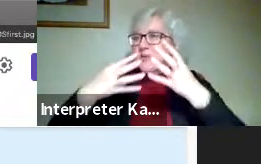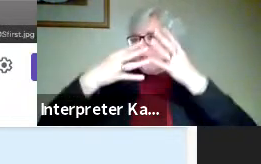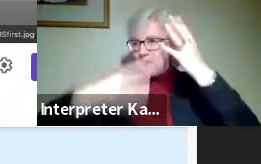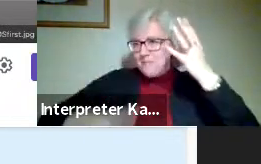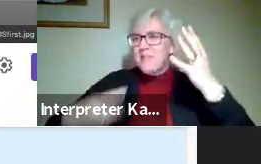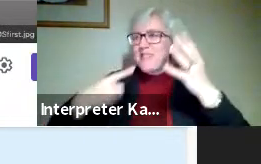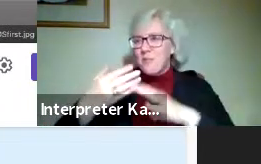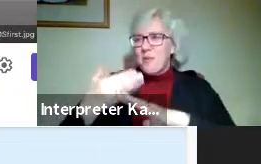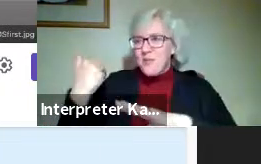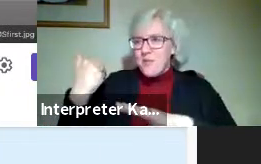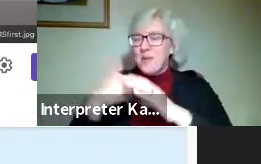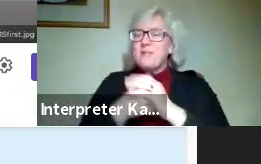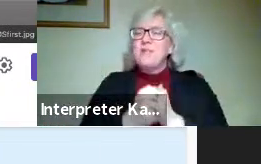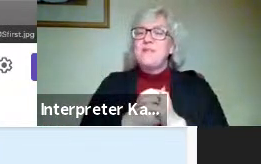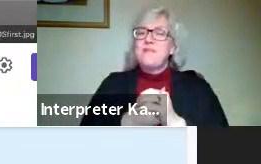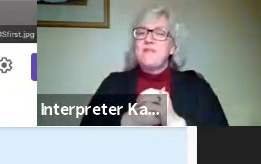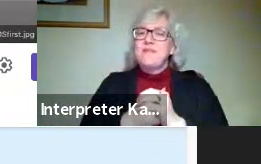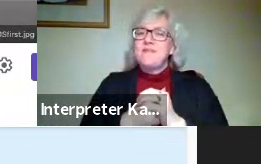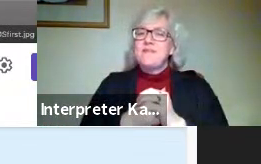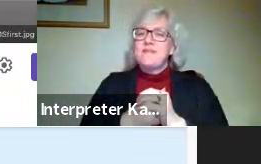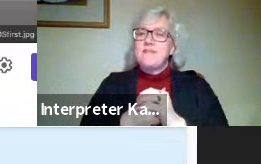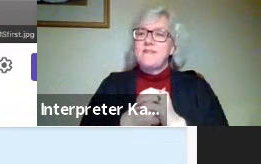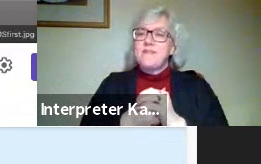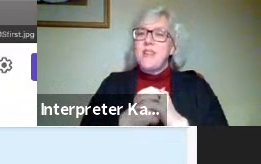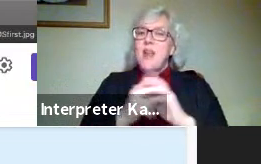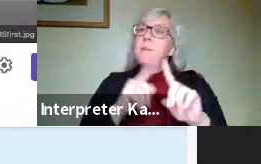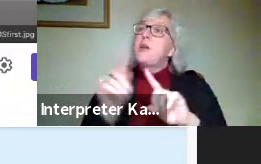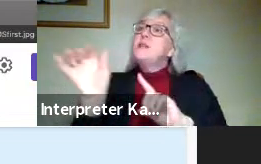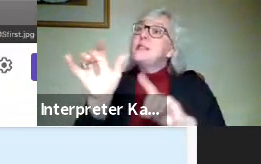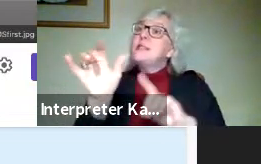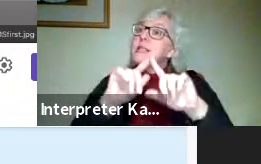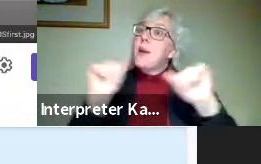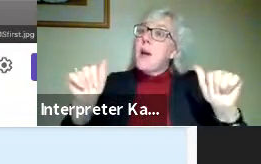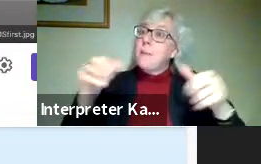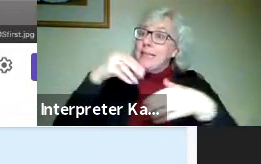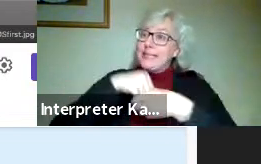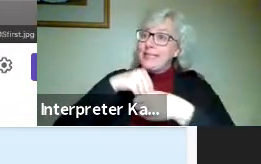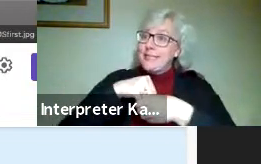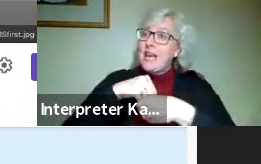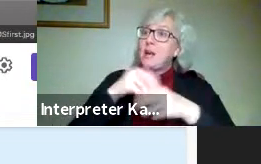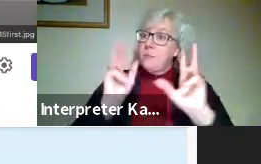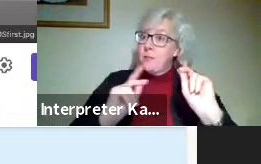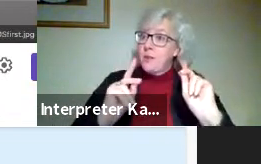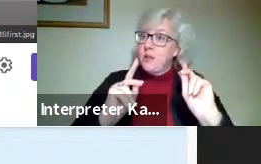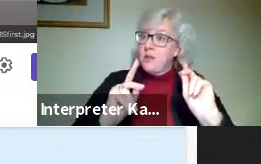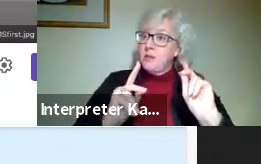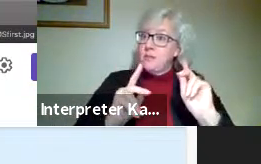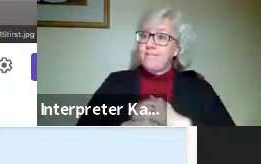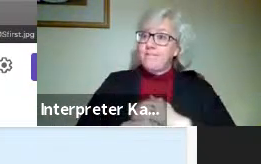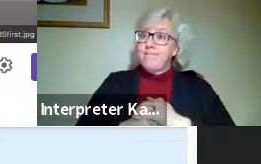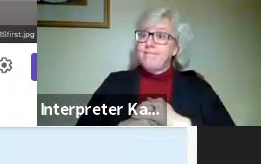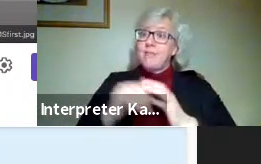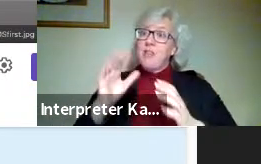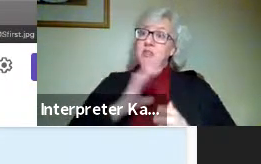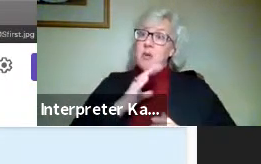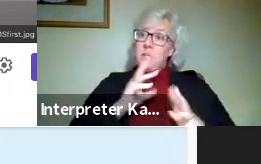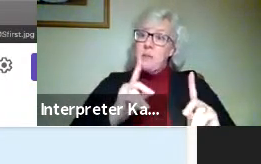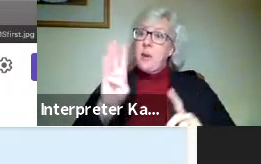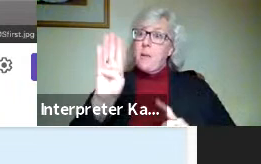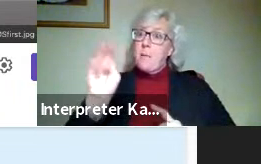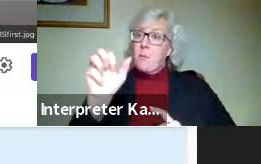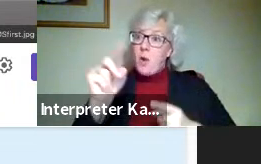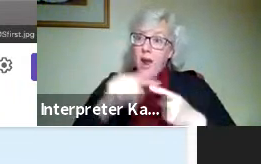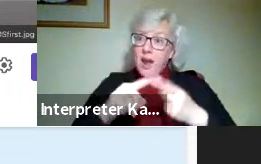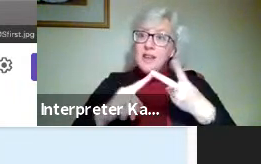the show's entries, but we also have our internal dignitaries, Brian, Zena,